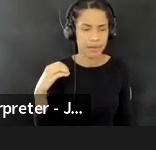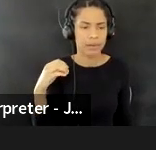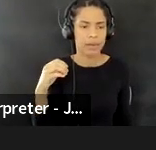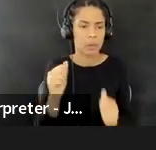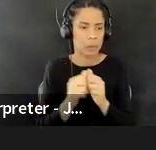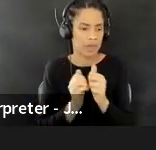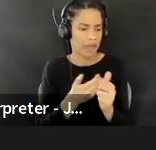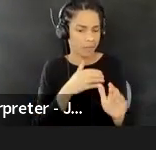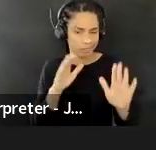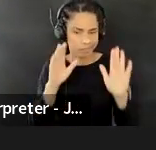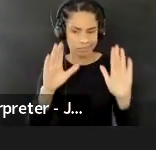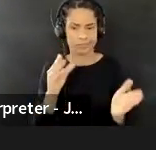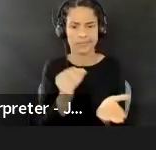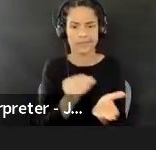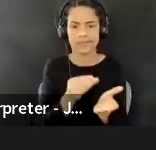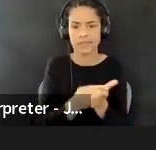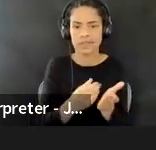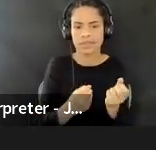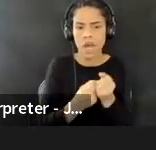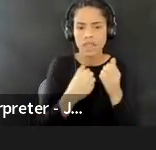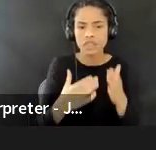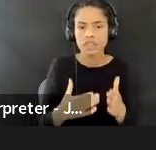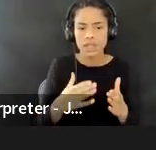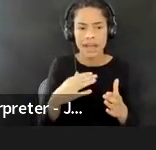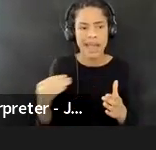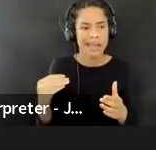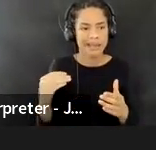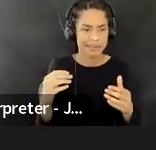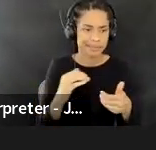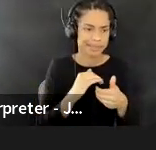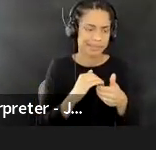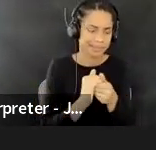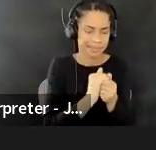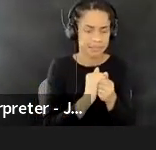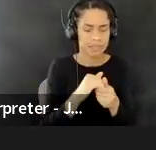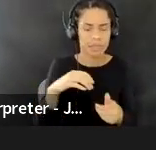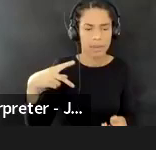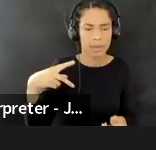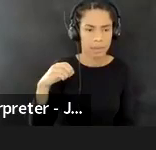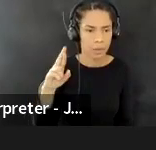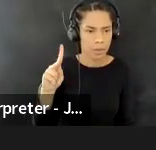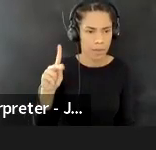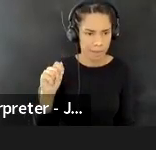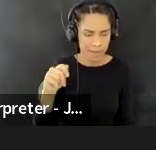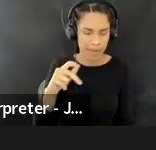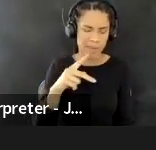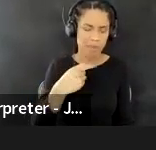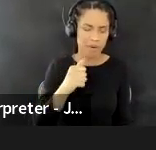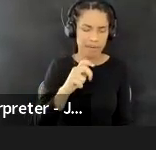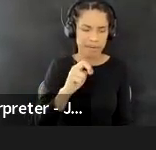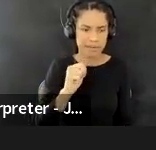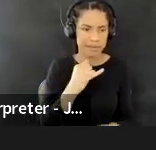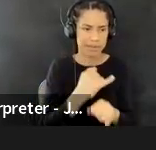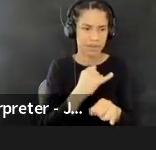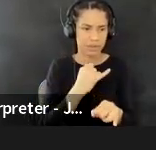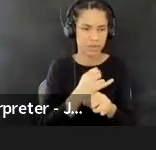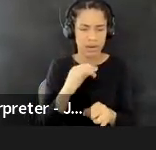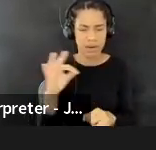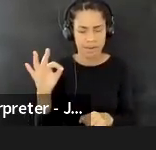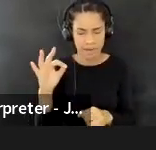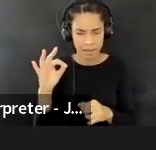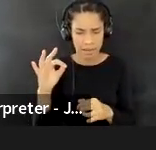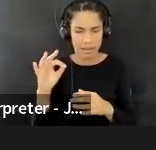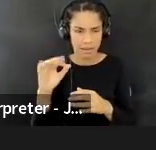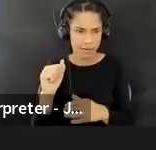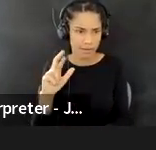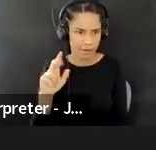sponsor and accomplice, PICA, uh, or Portland Institute for Contemporary Art. So, um, so with this network